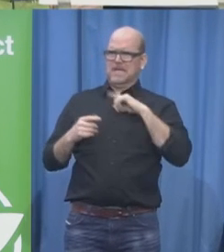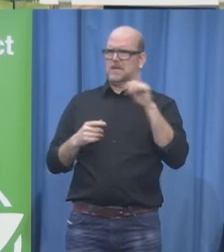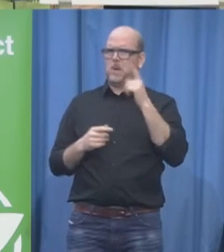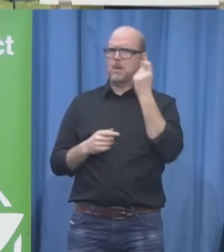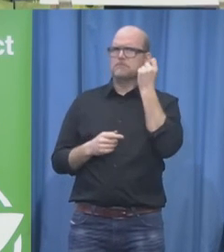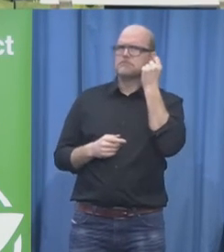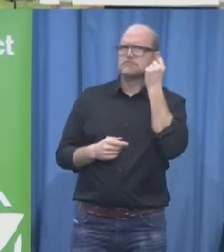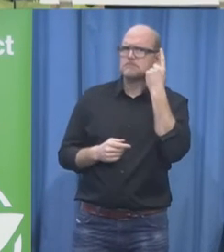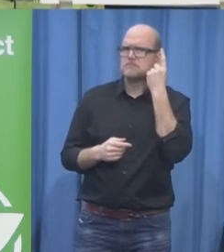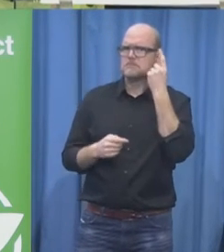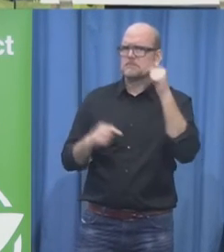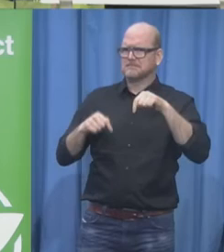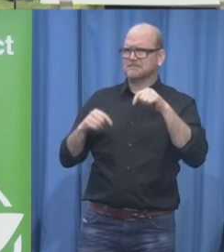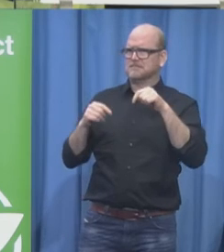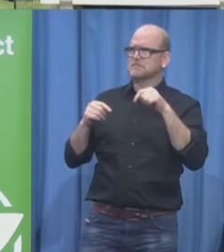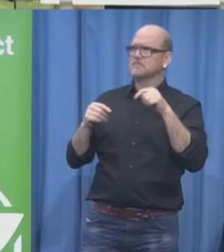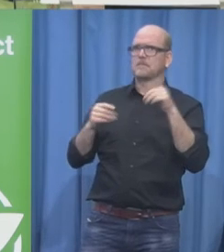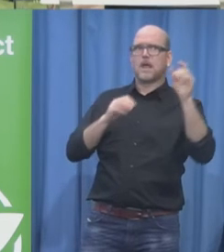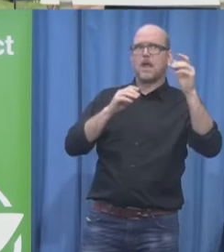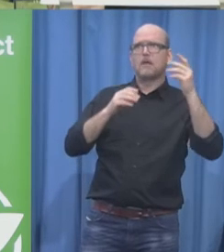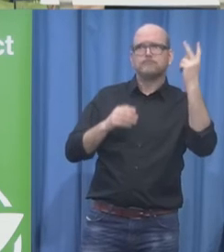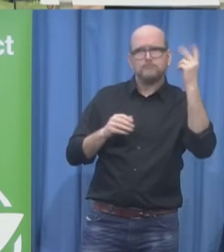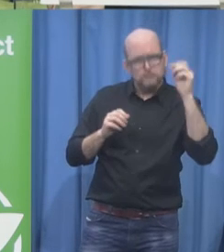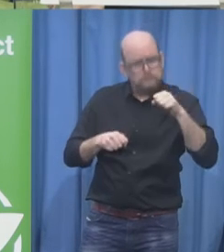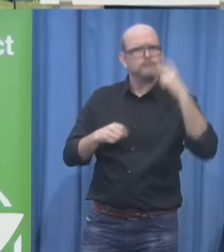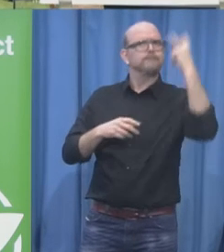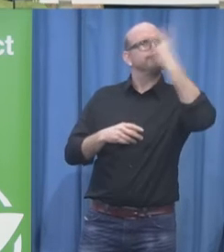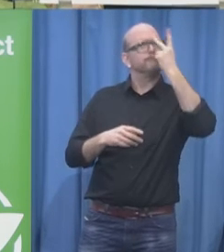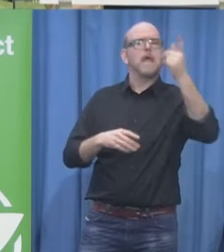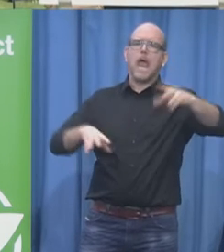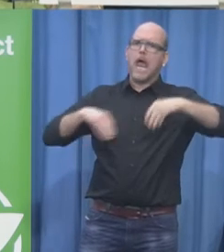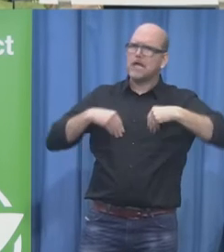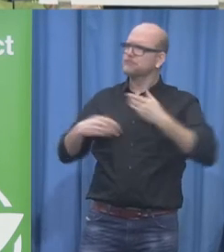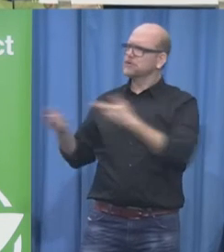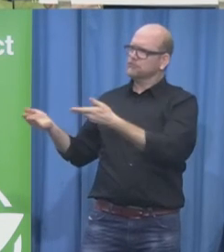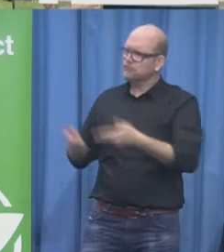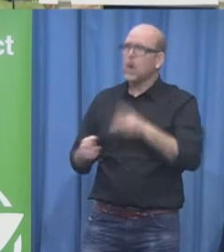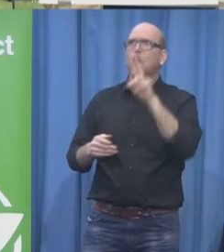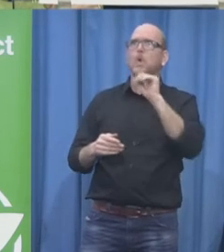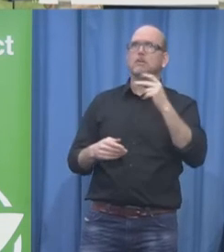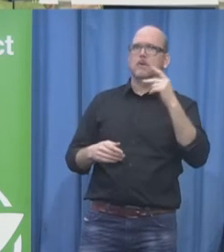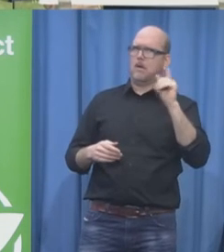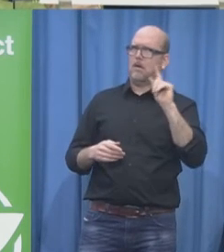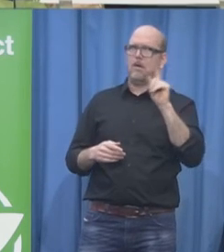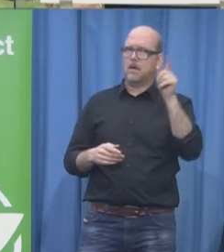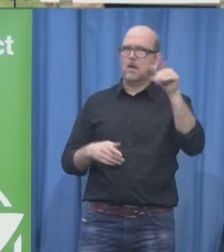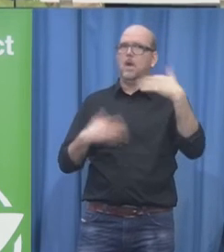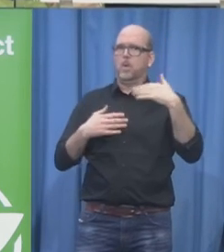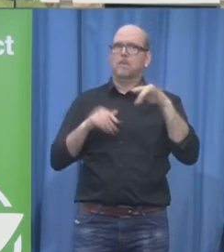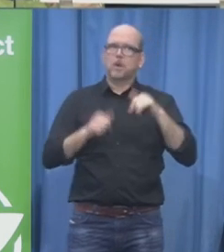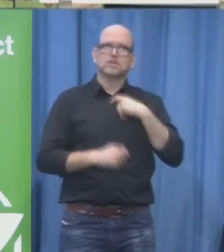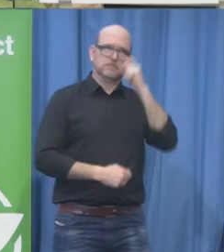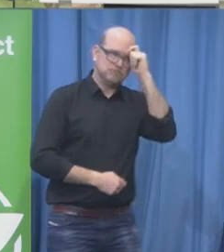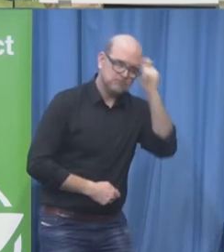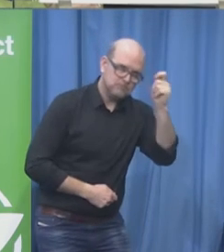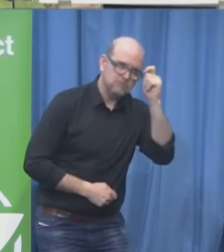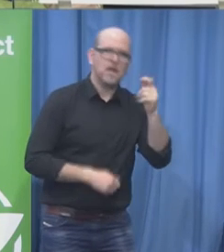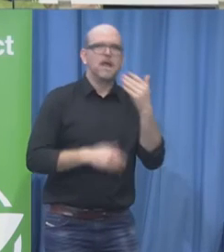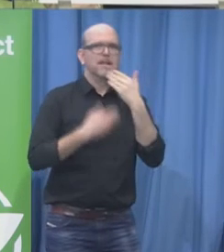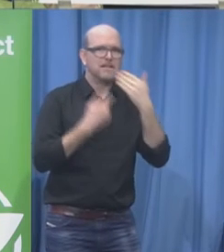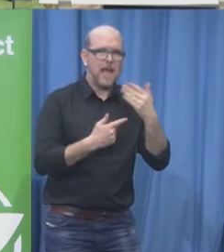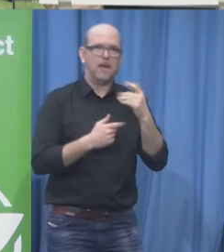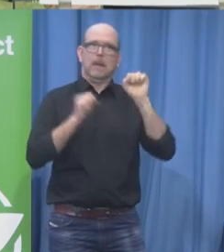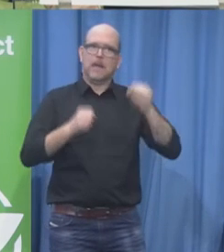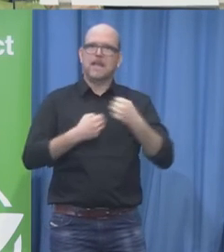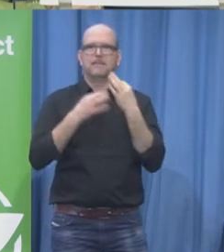the zero project and this conference have the aim to bring the provisions of the provisions of of